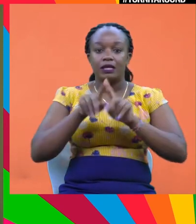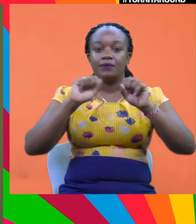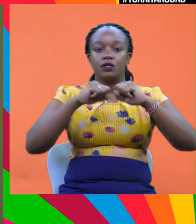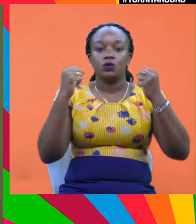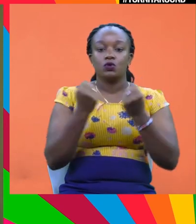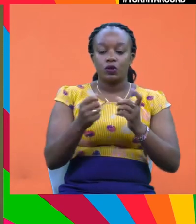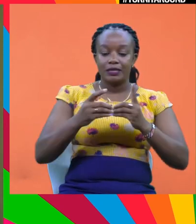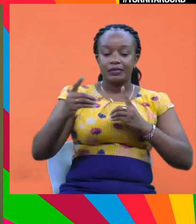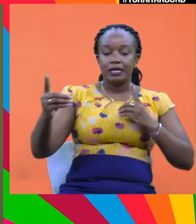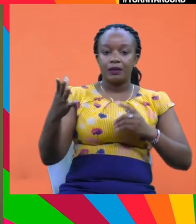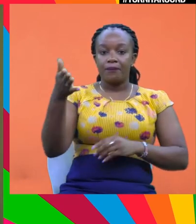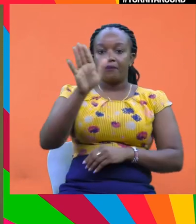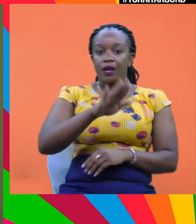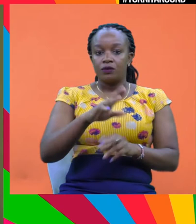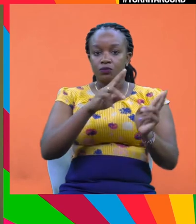back momentum.